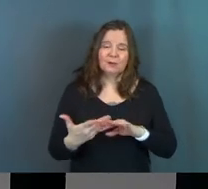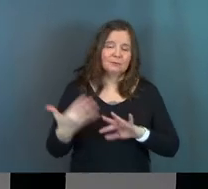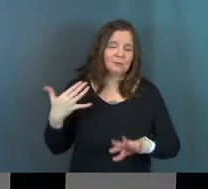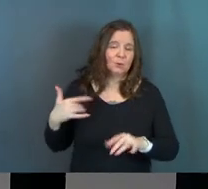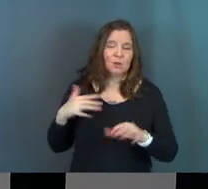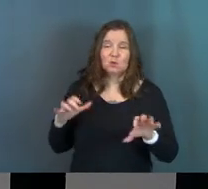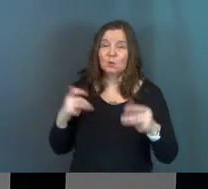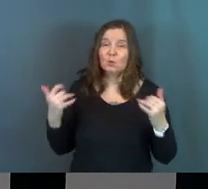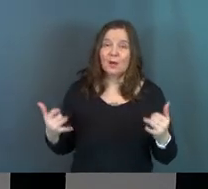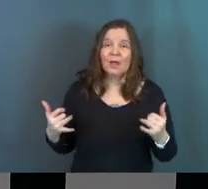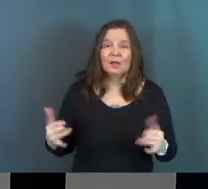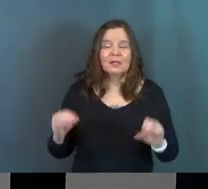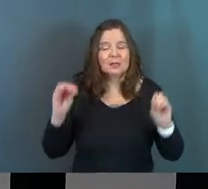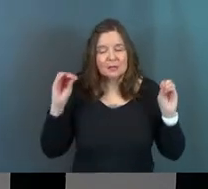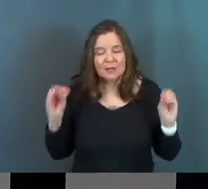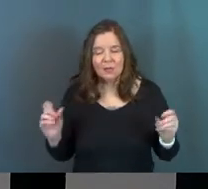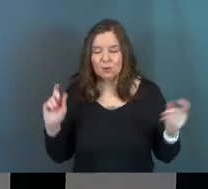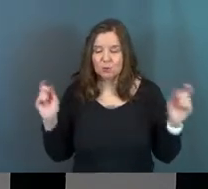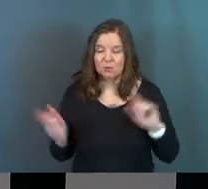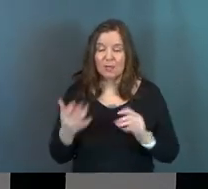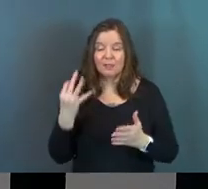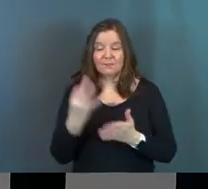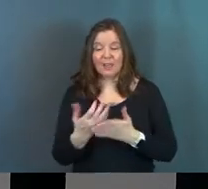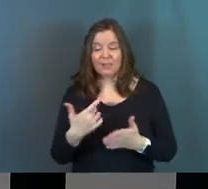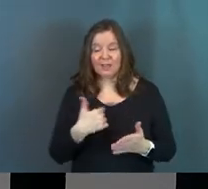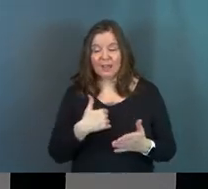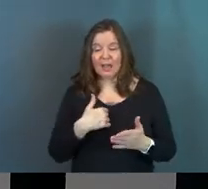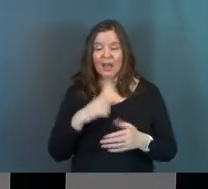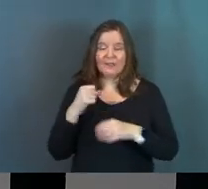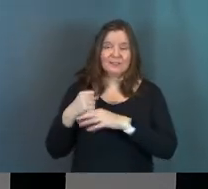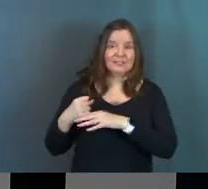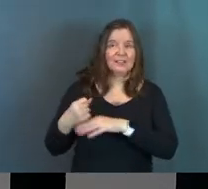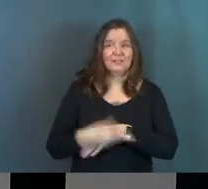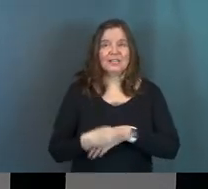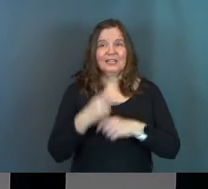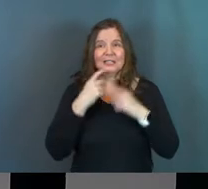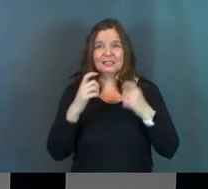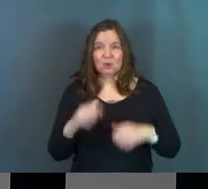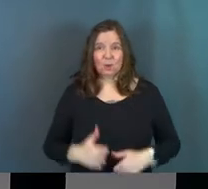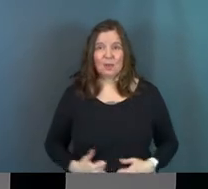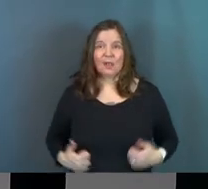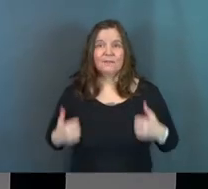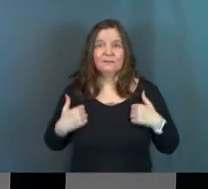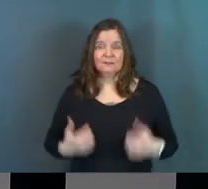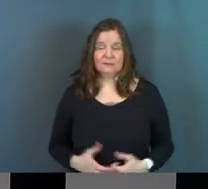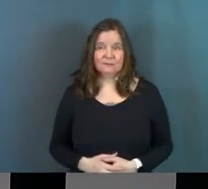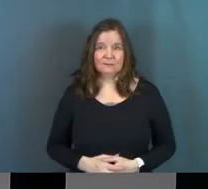done, what you're doing right now. Nothing will change the fact that I have defeated the sin in your life.